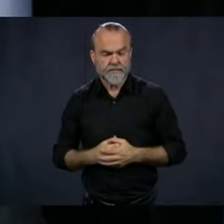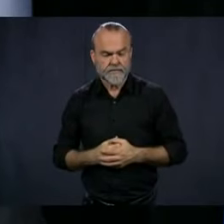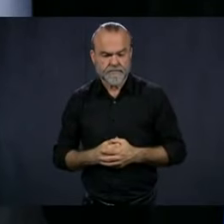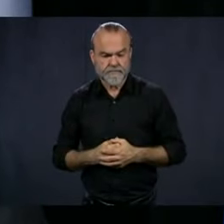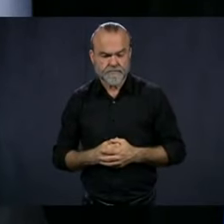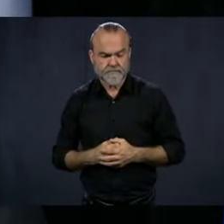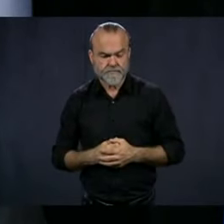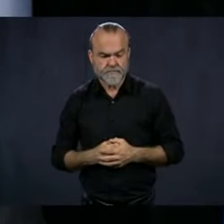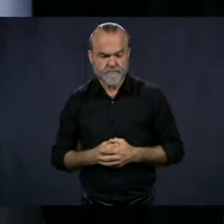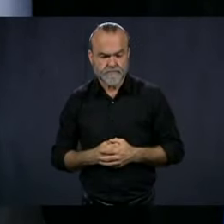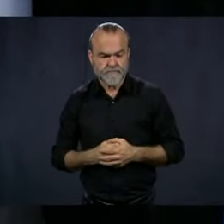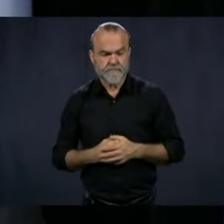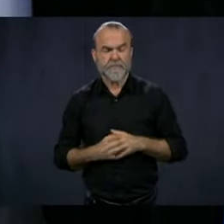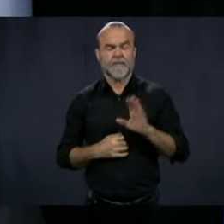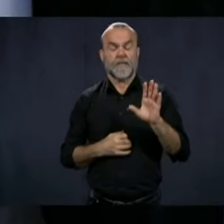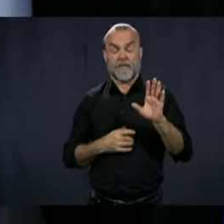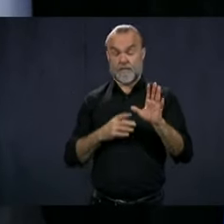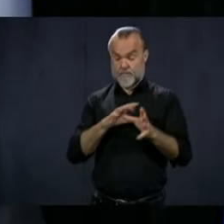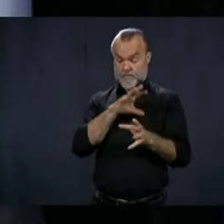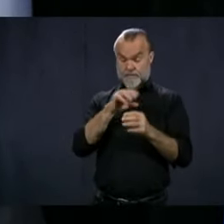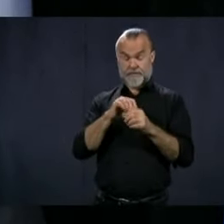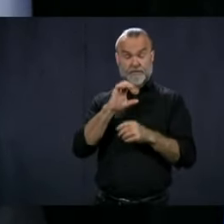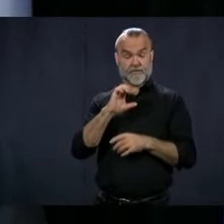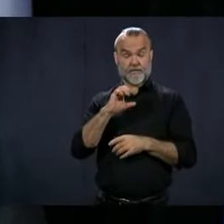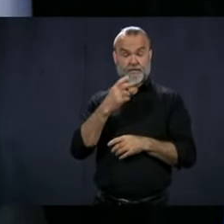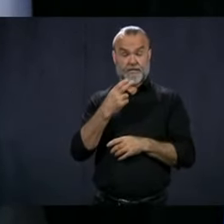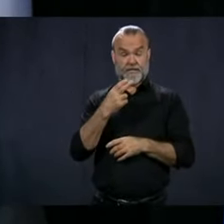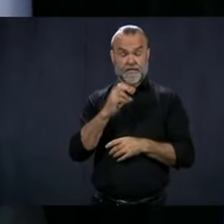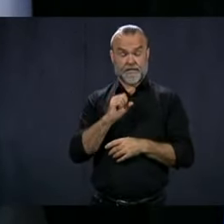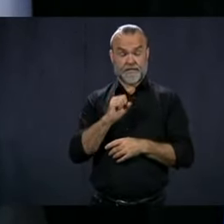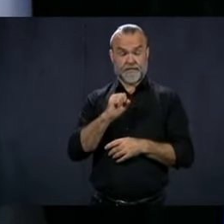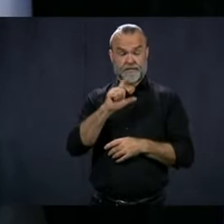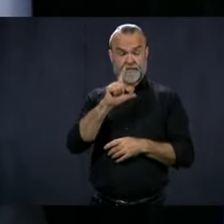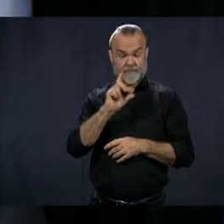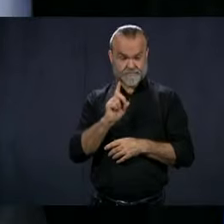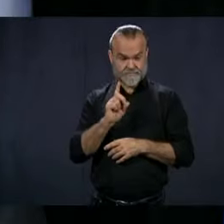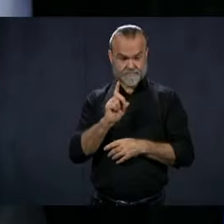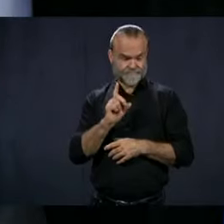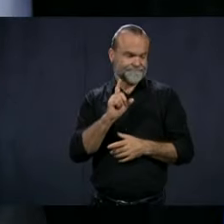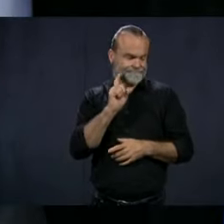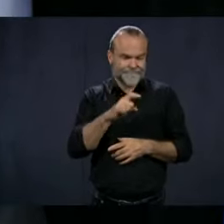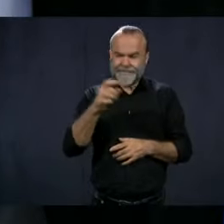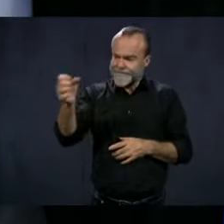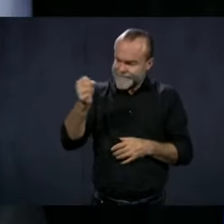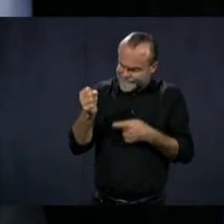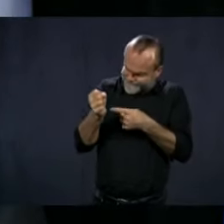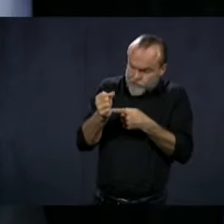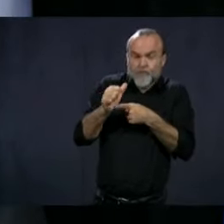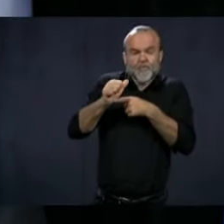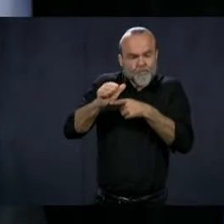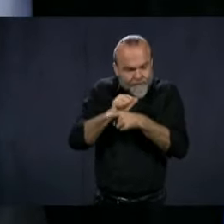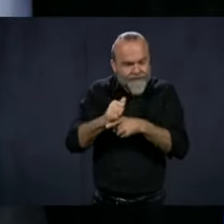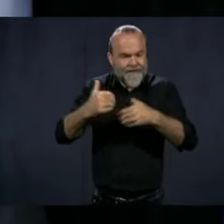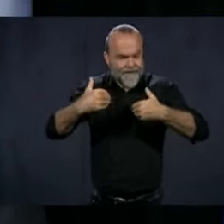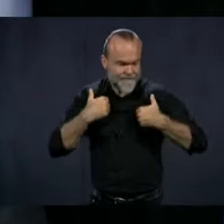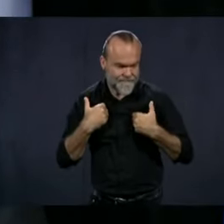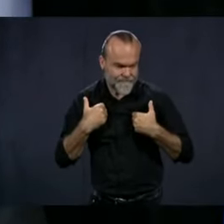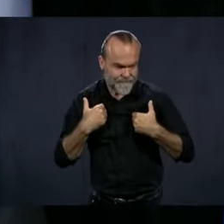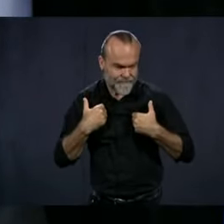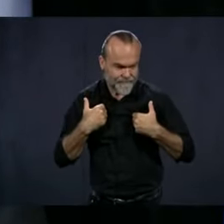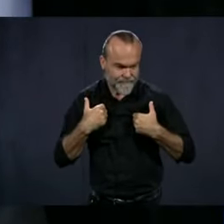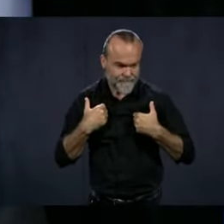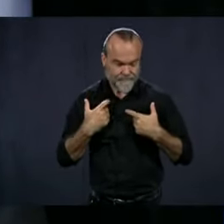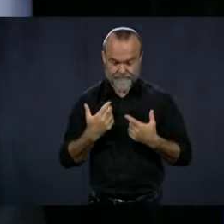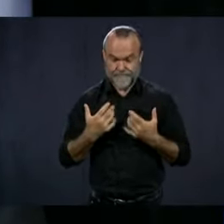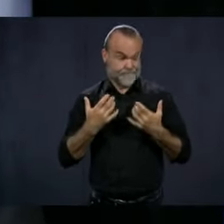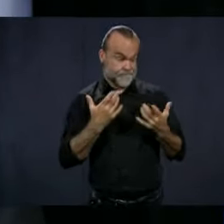we need more in our CHSLD is more trained employees. Right now, we got